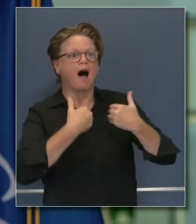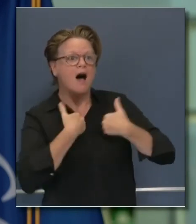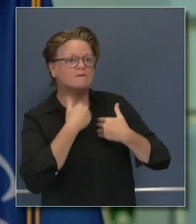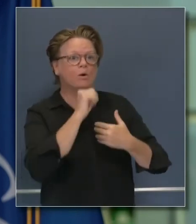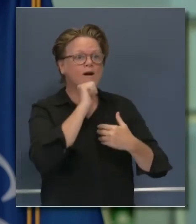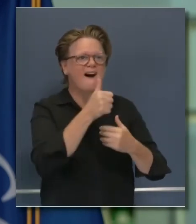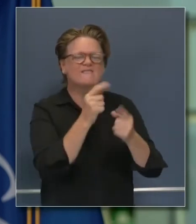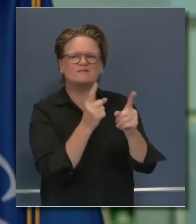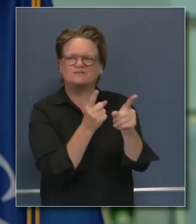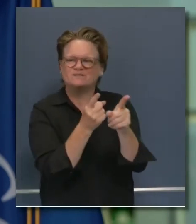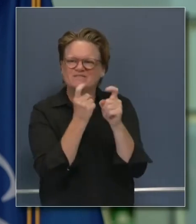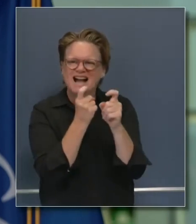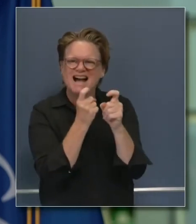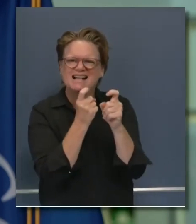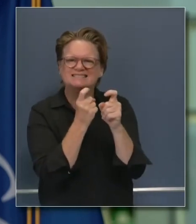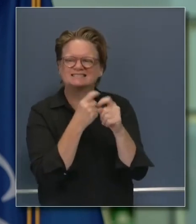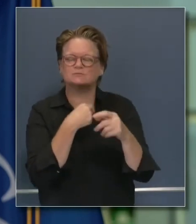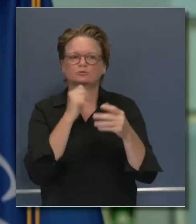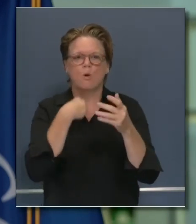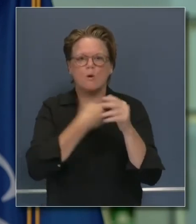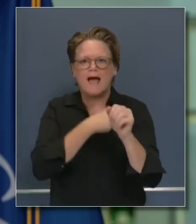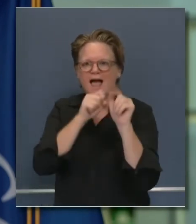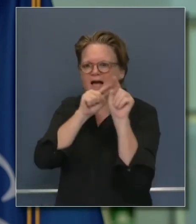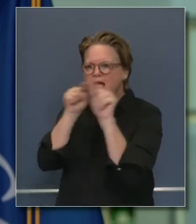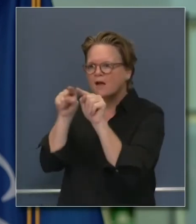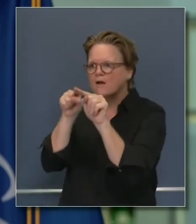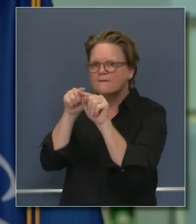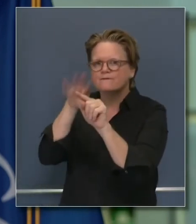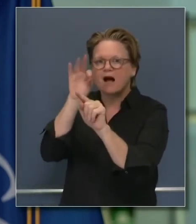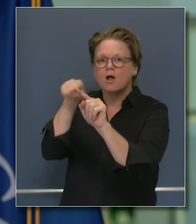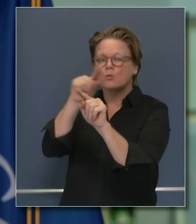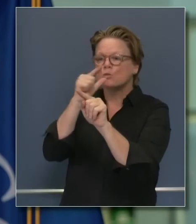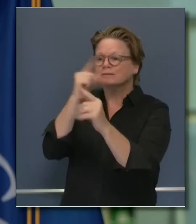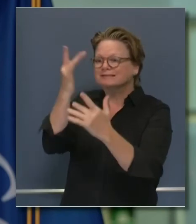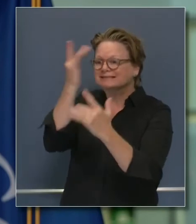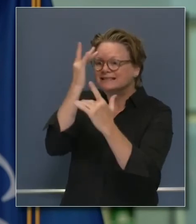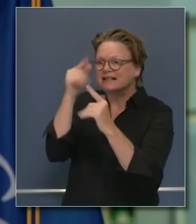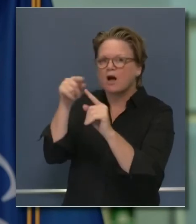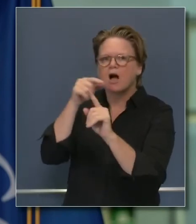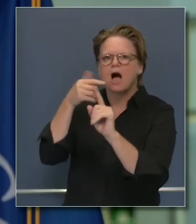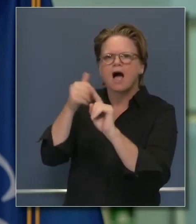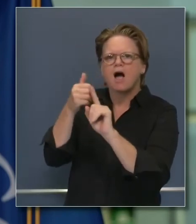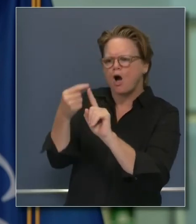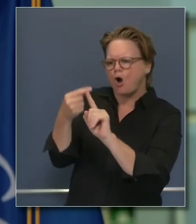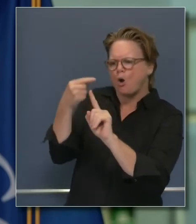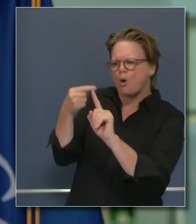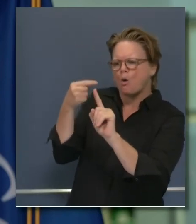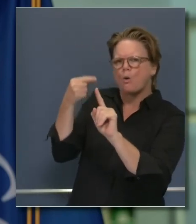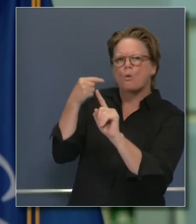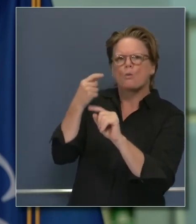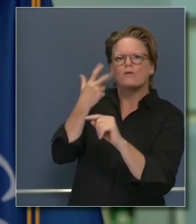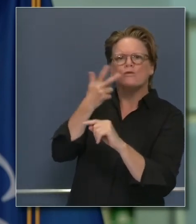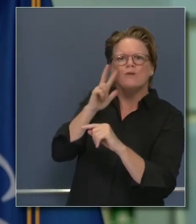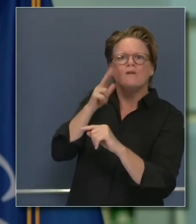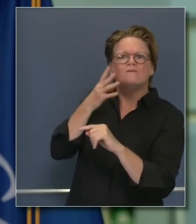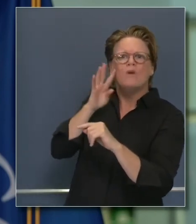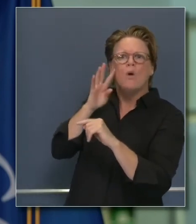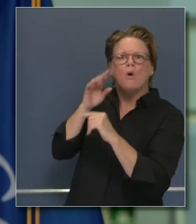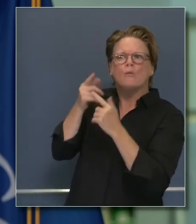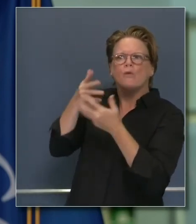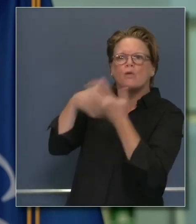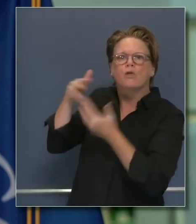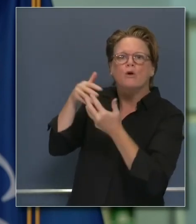We'll help advance our efforts. Schools help advance our efforts more broadly across the spectrum from hospitals to skilled nursing